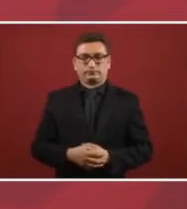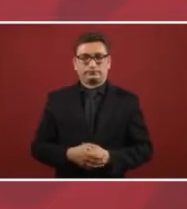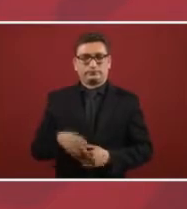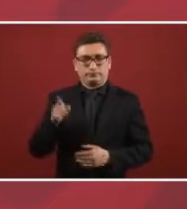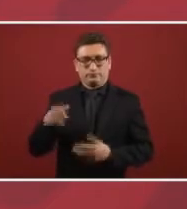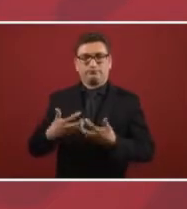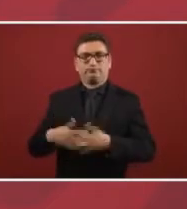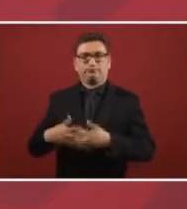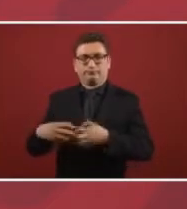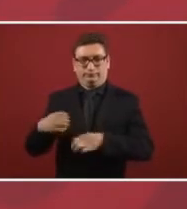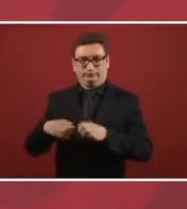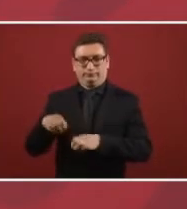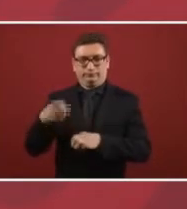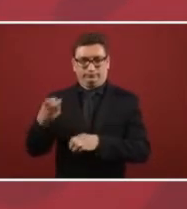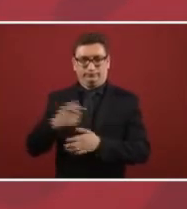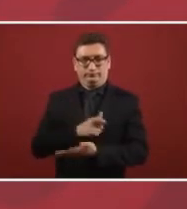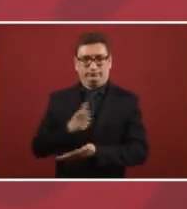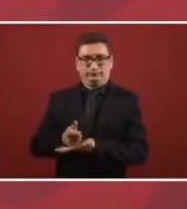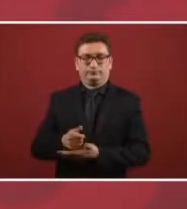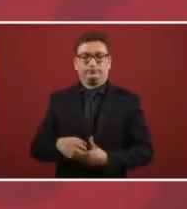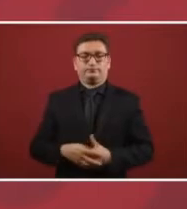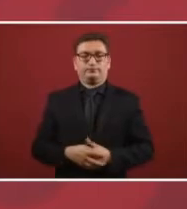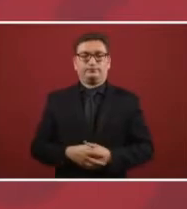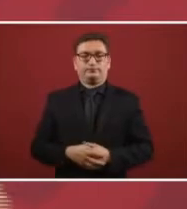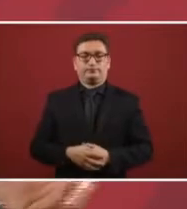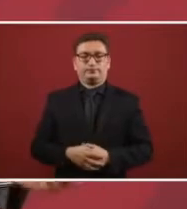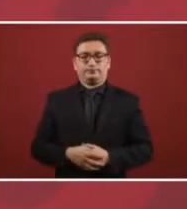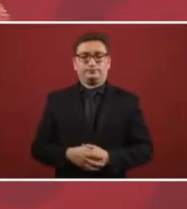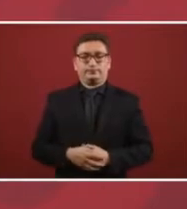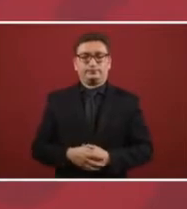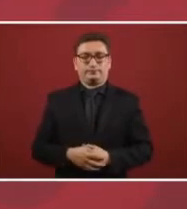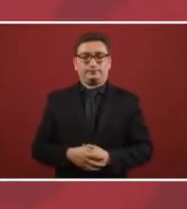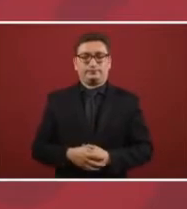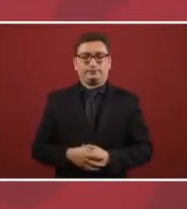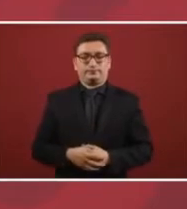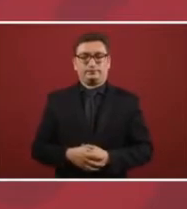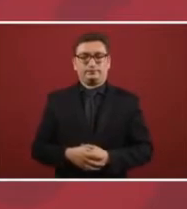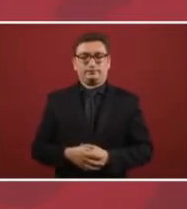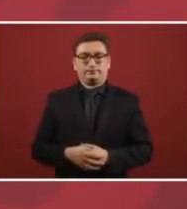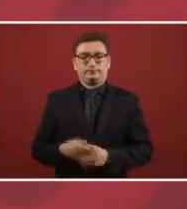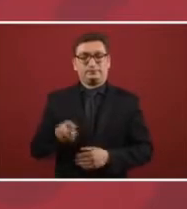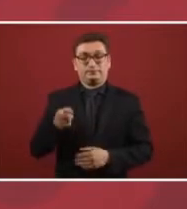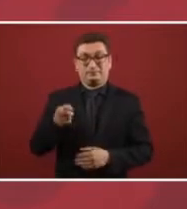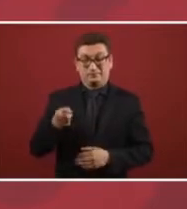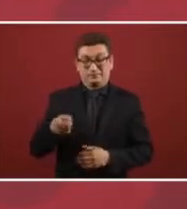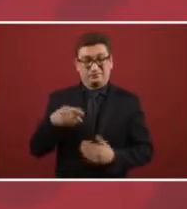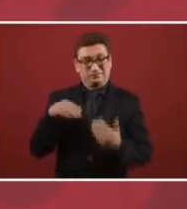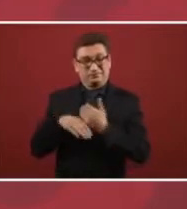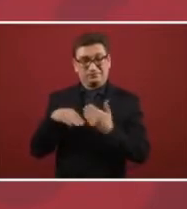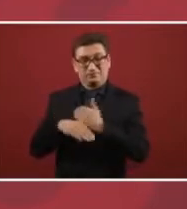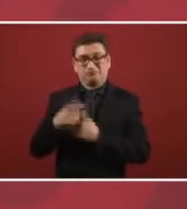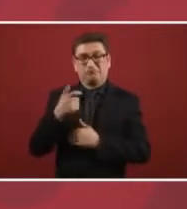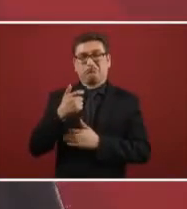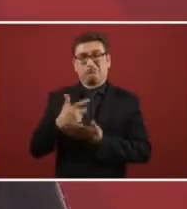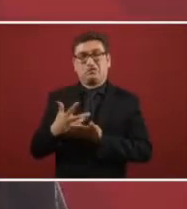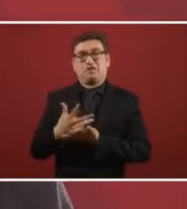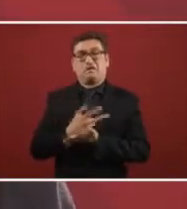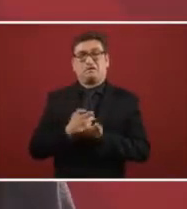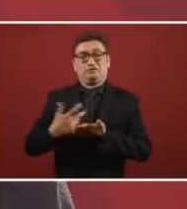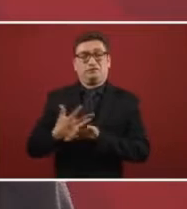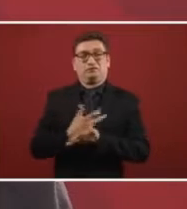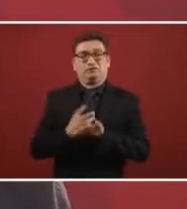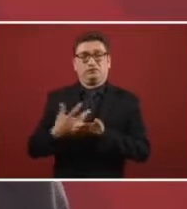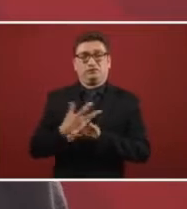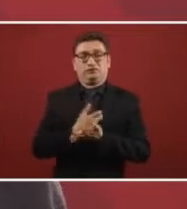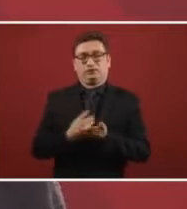So then the company got... And then it became a bottomless pit.